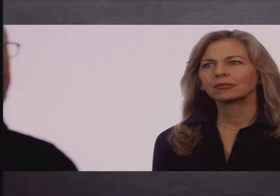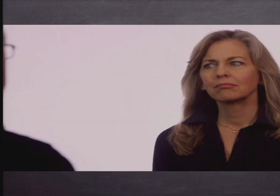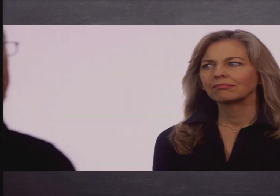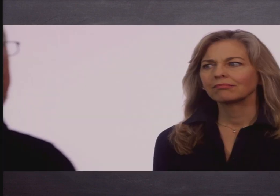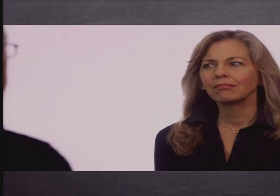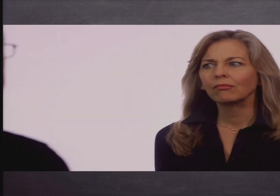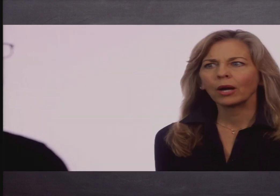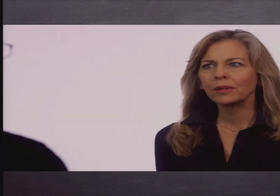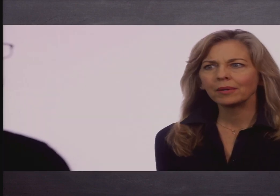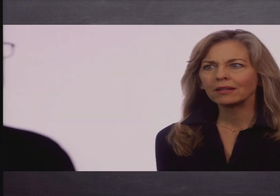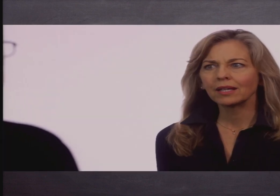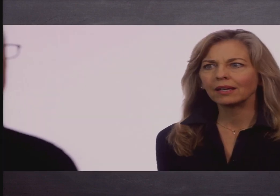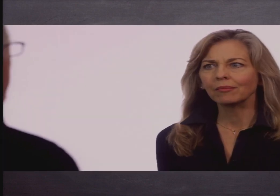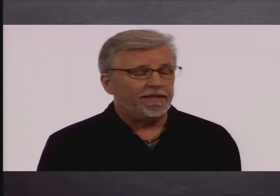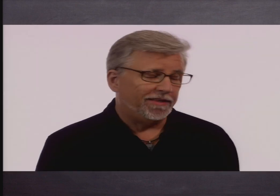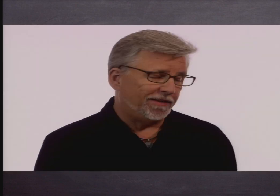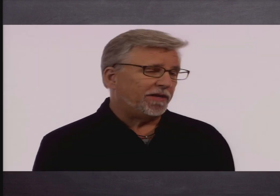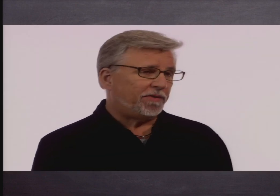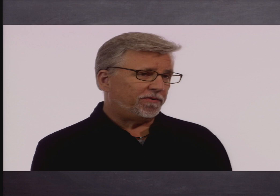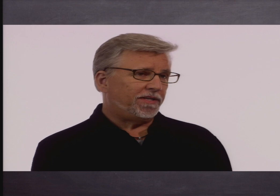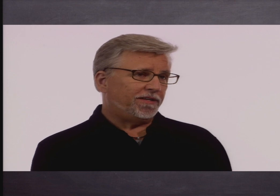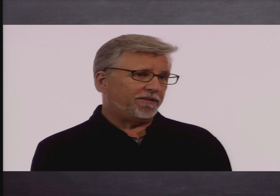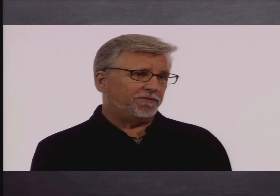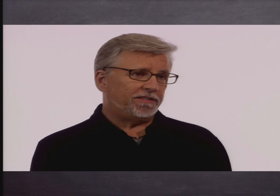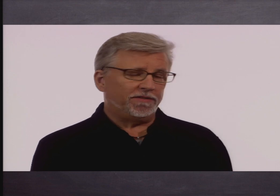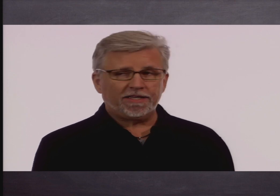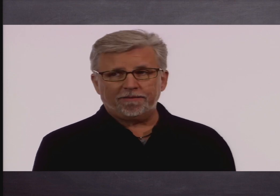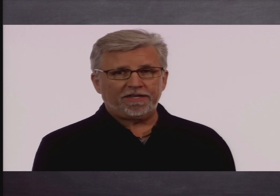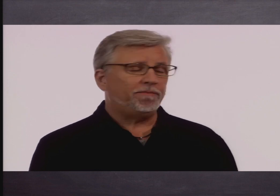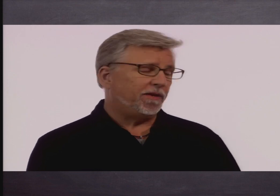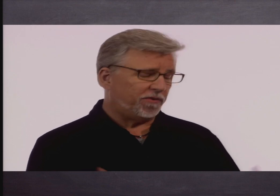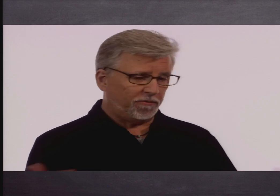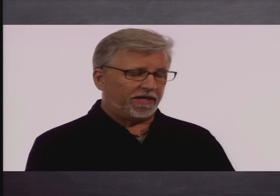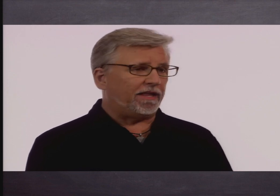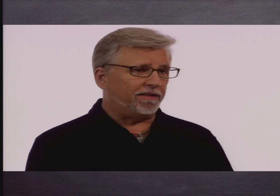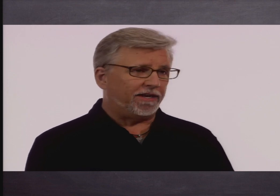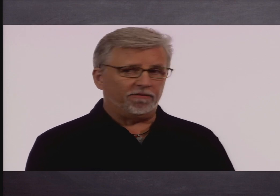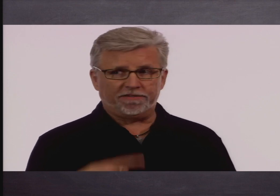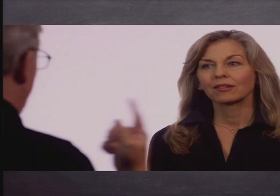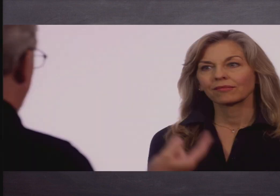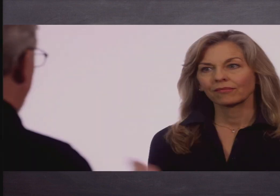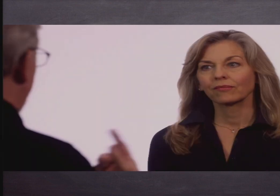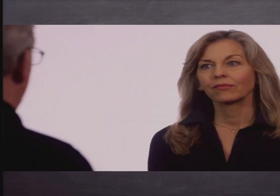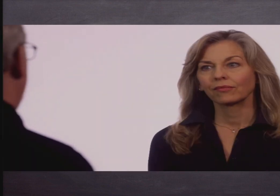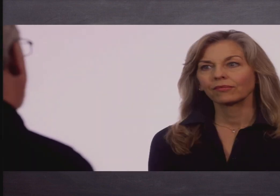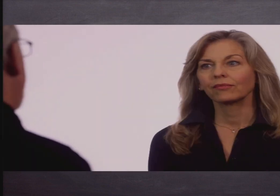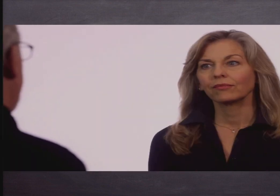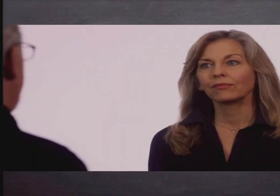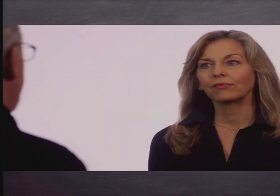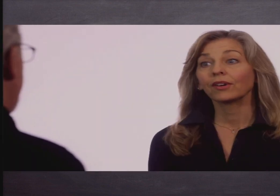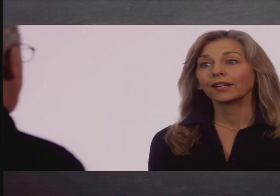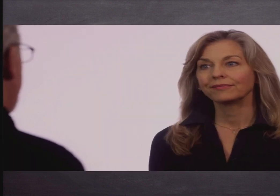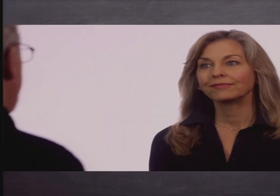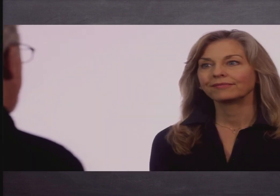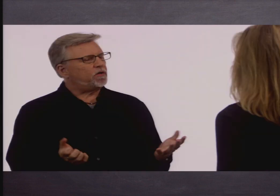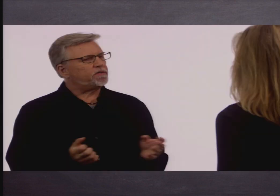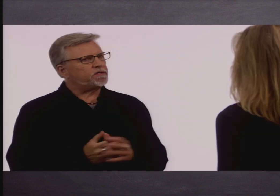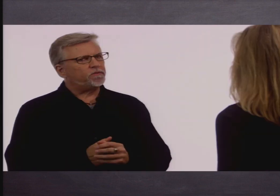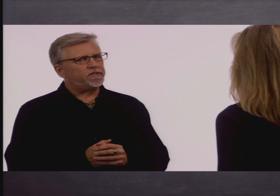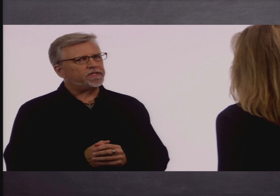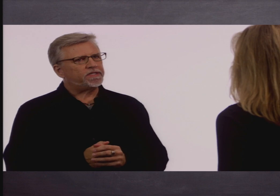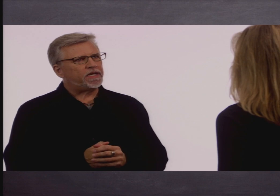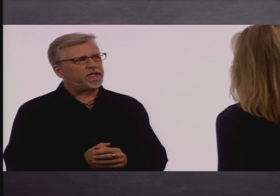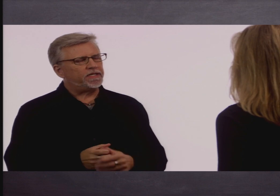Got a show about Kronos. Why would they be out to get him? Like, my people need a good reason, really? I mean, they put away Galileo for saying the sun goes around the earth. Right. There's